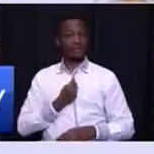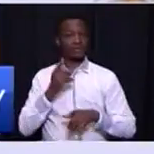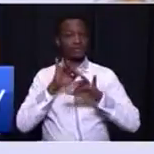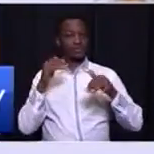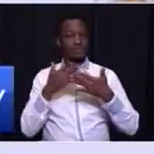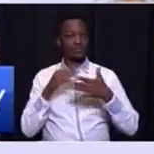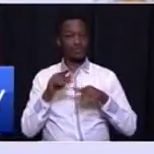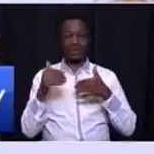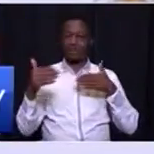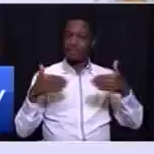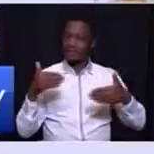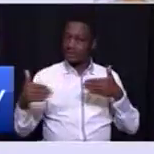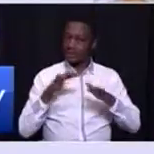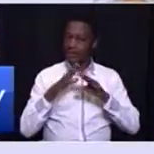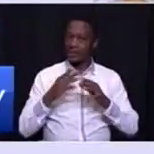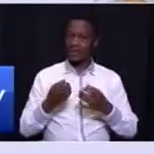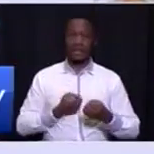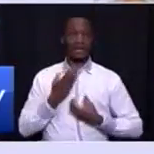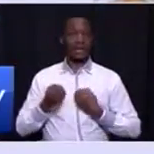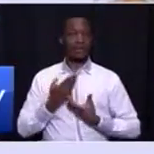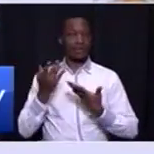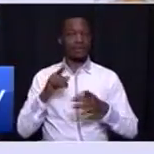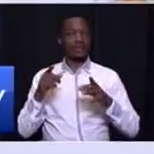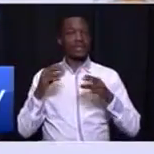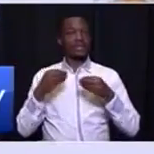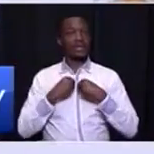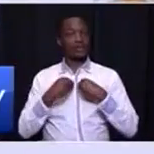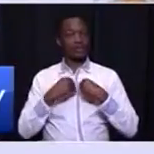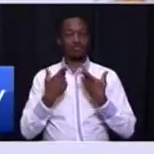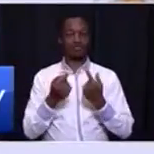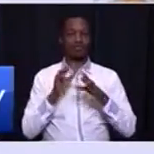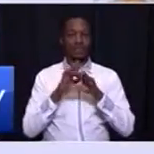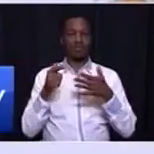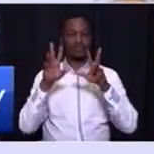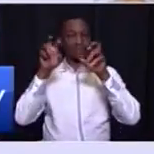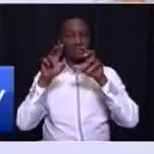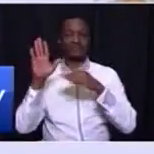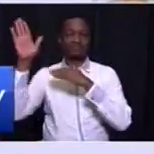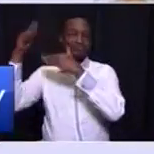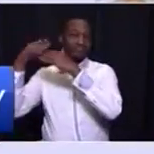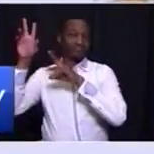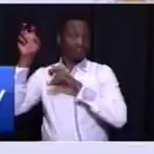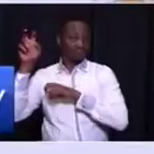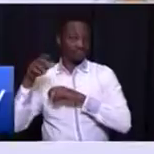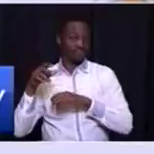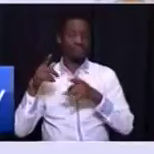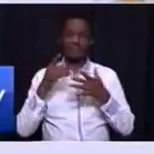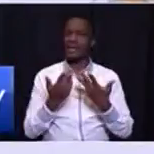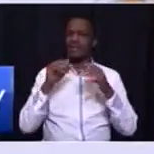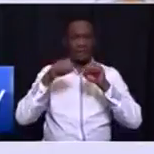encourage their own when doing those events. Close quote. And I agree with